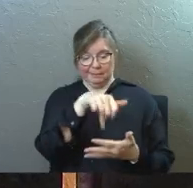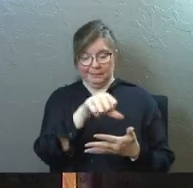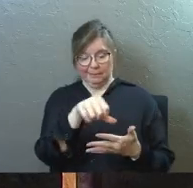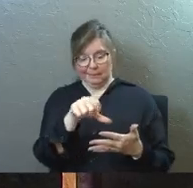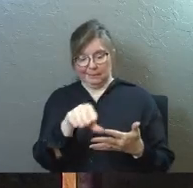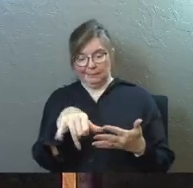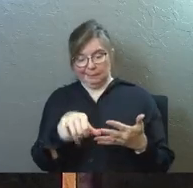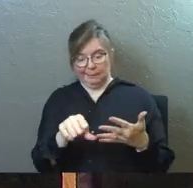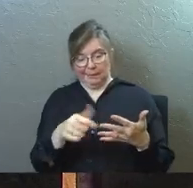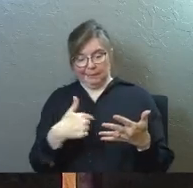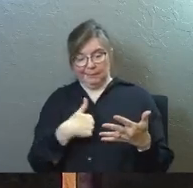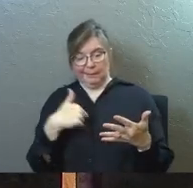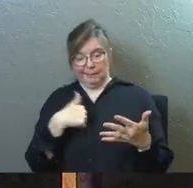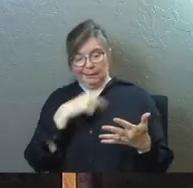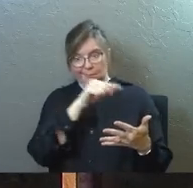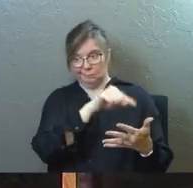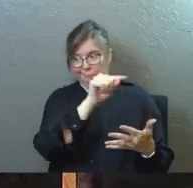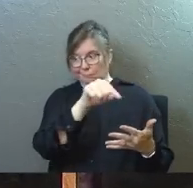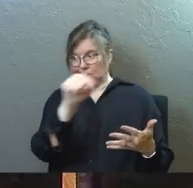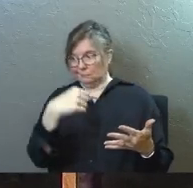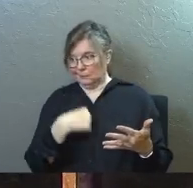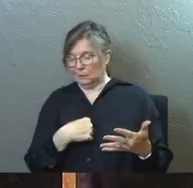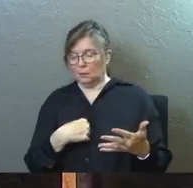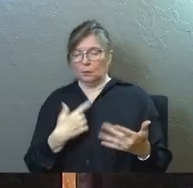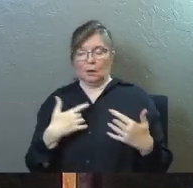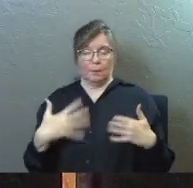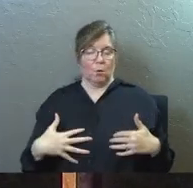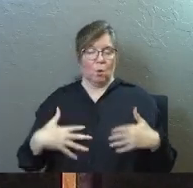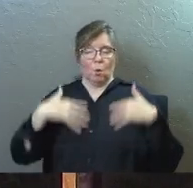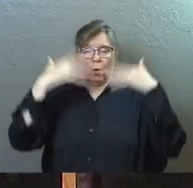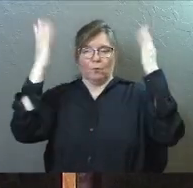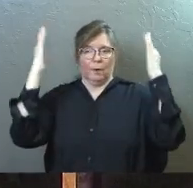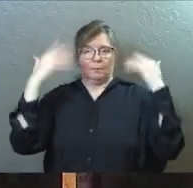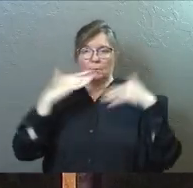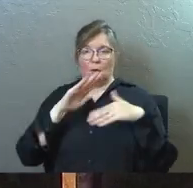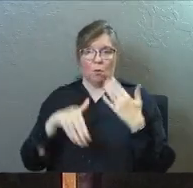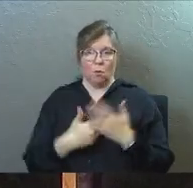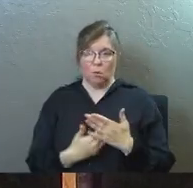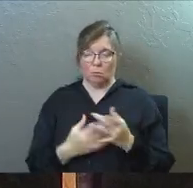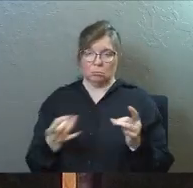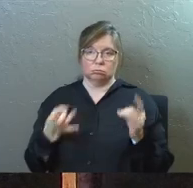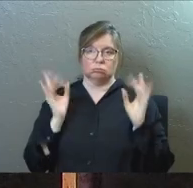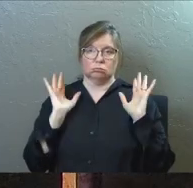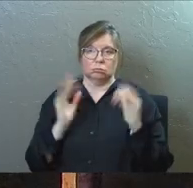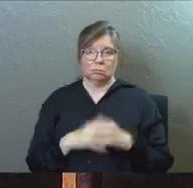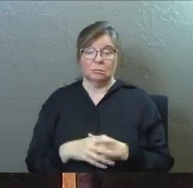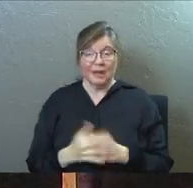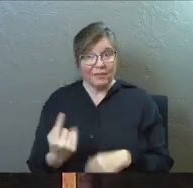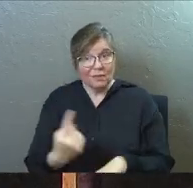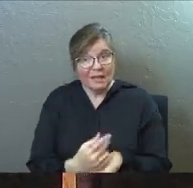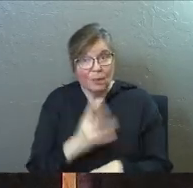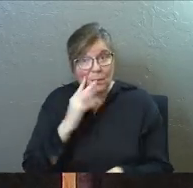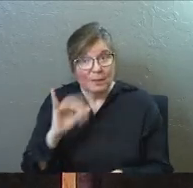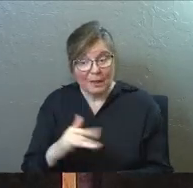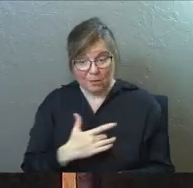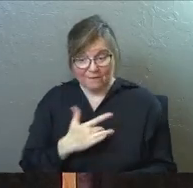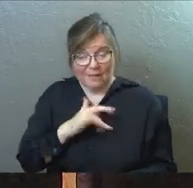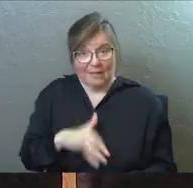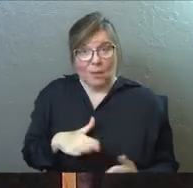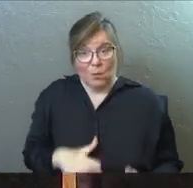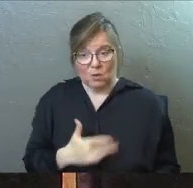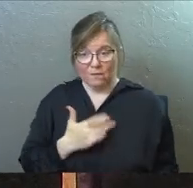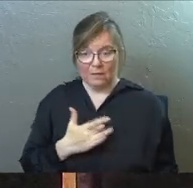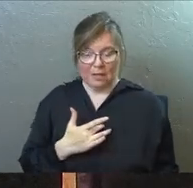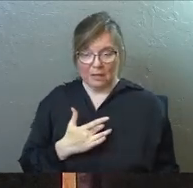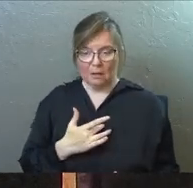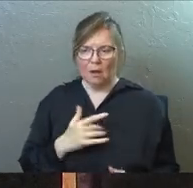or multiple of those boxes and I'm just flat overwhelmed by it all. And there's days, right? Like there's days where you